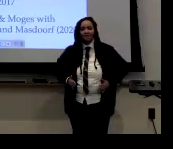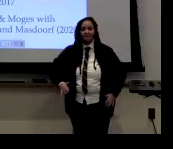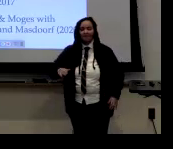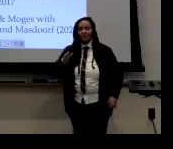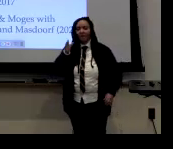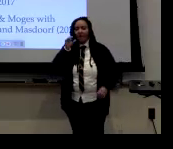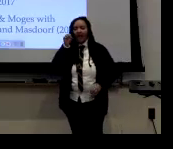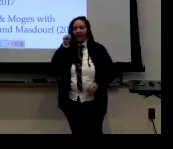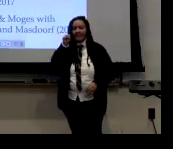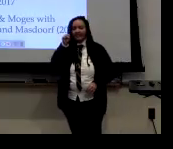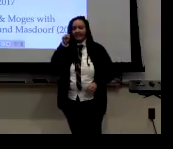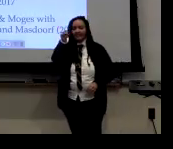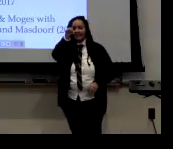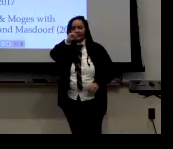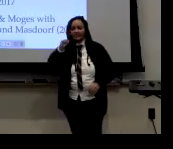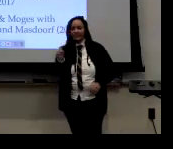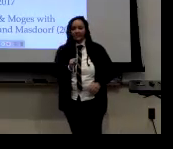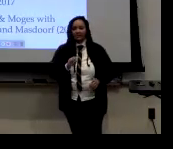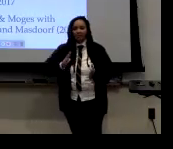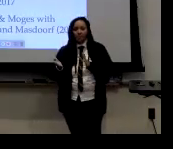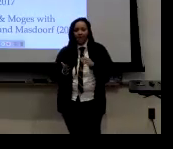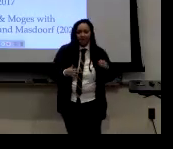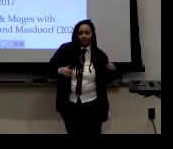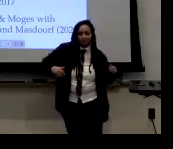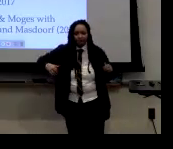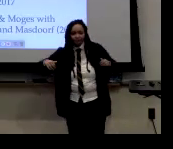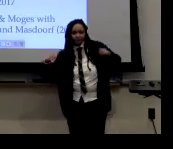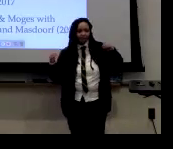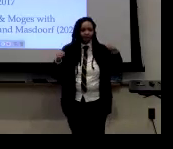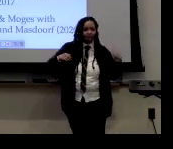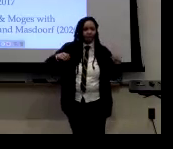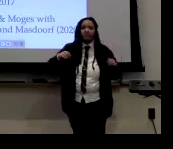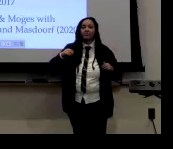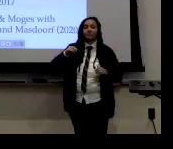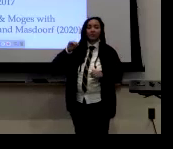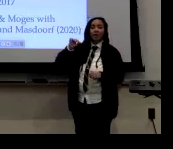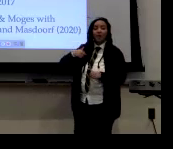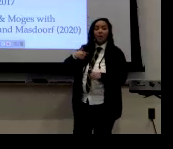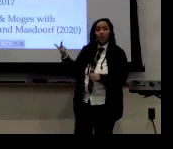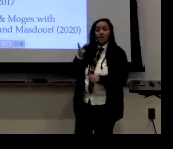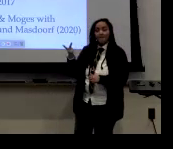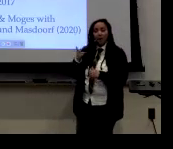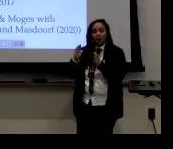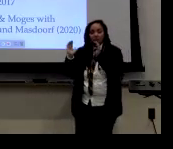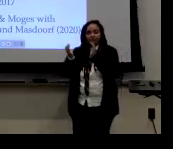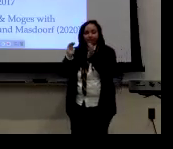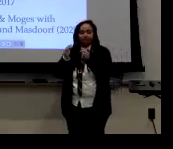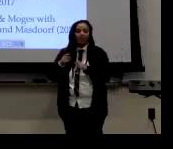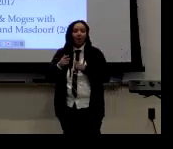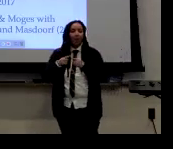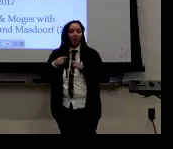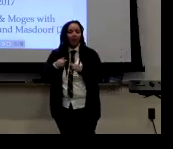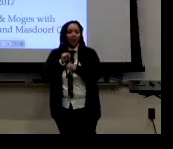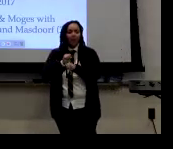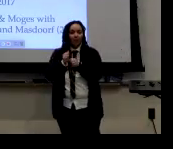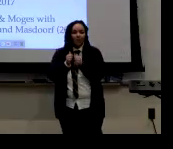movement of your neck and the movement of your body goes in an S shape, like a wave like this. And so we